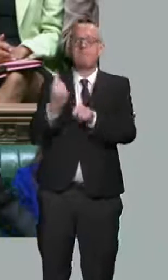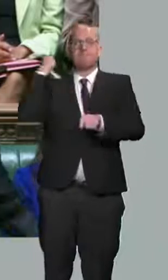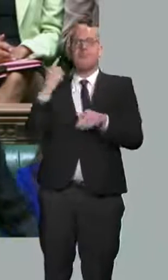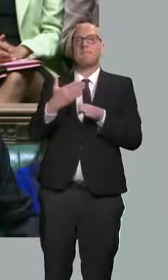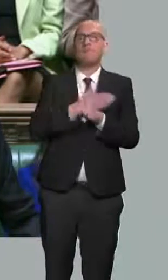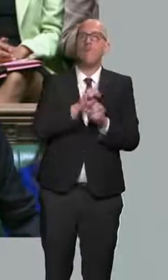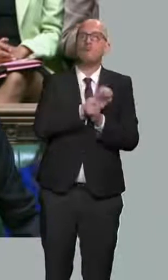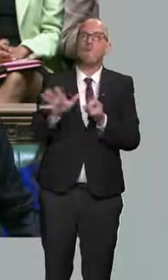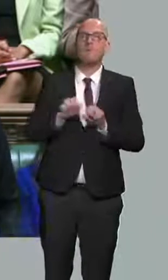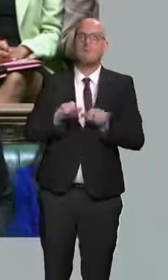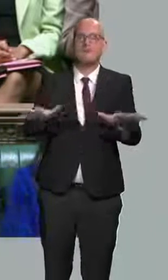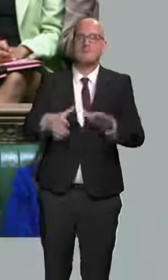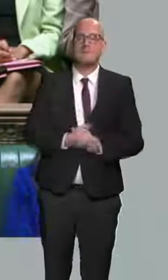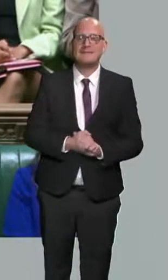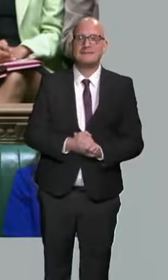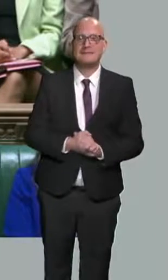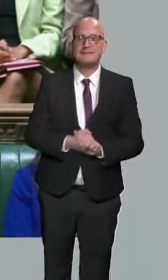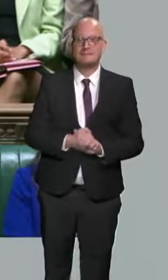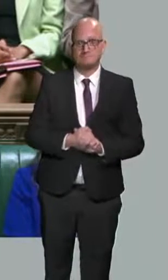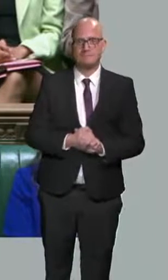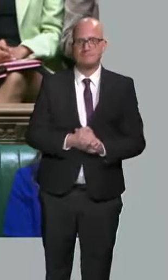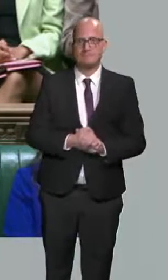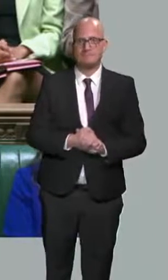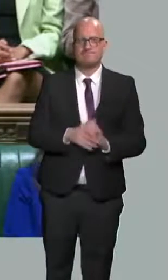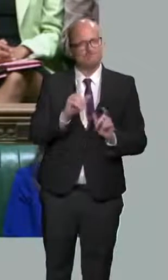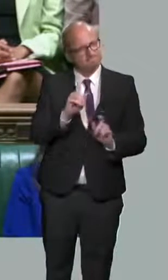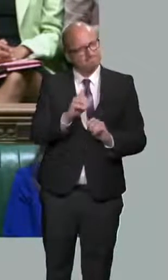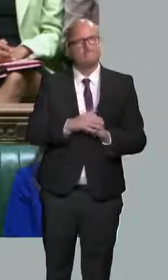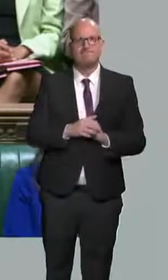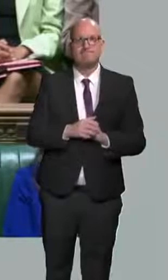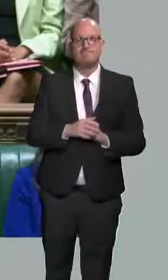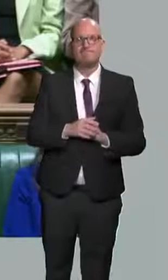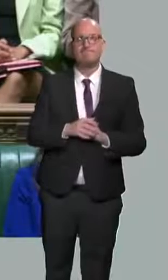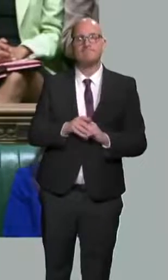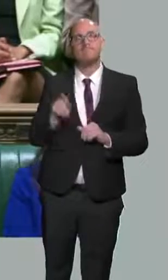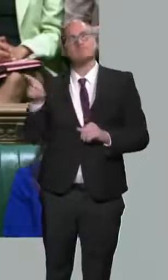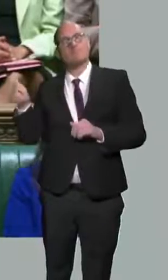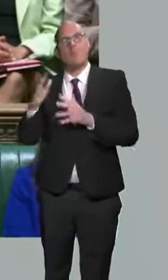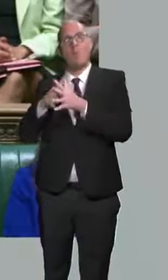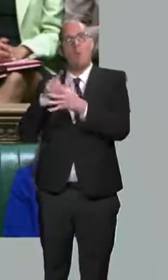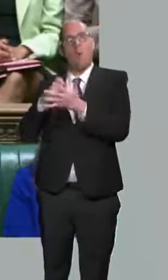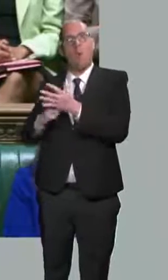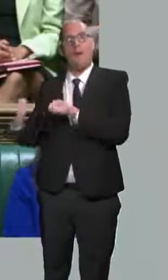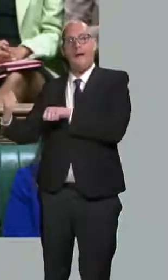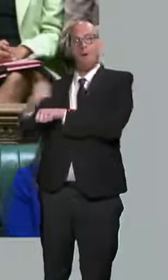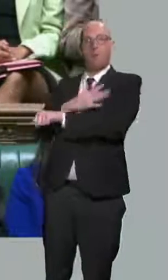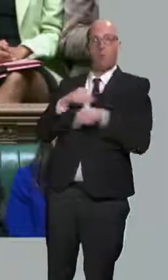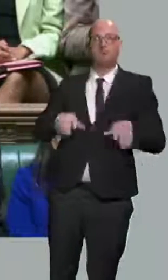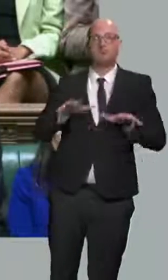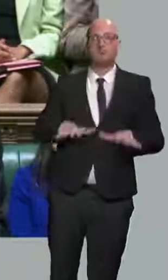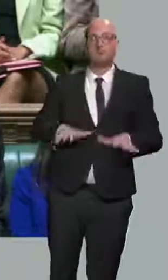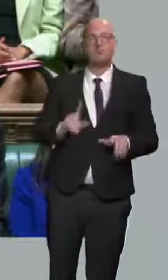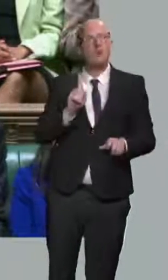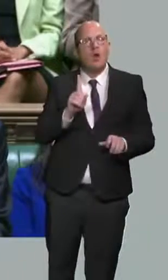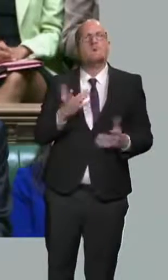the pandemic. But the war's most significant impact domestically is on the cost